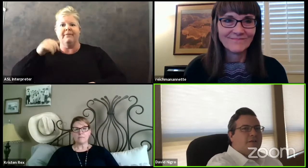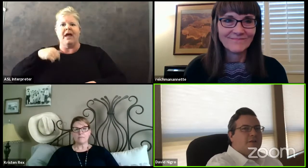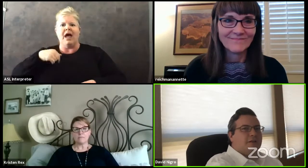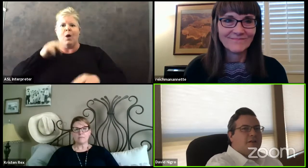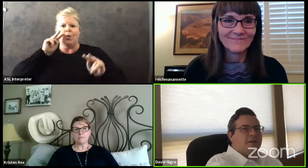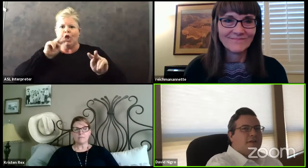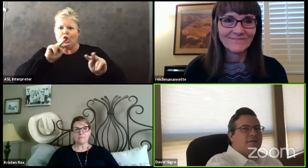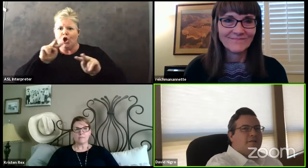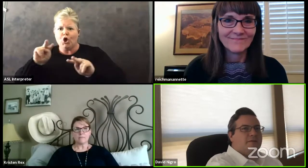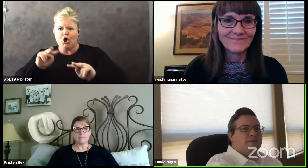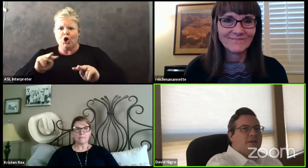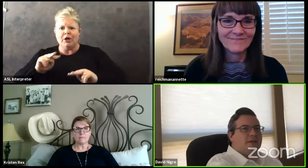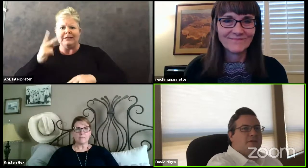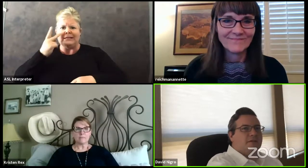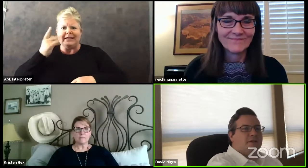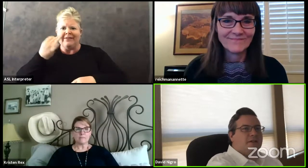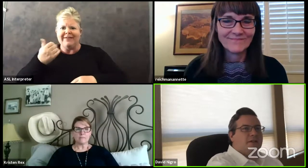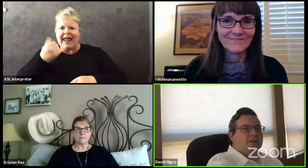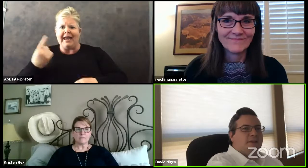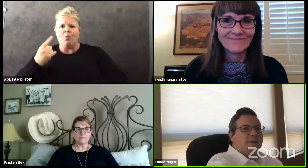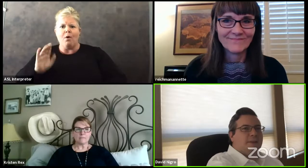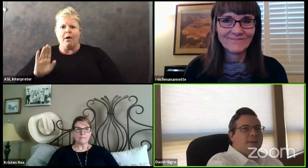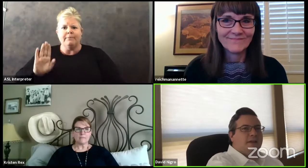acknowledge someone on the video.